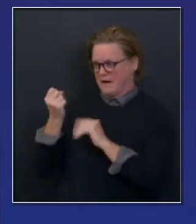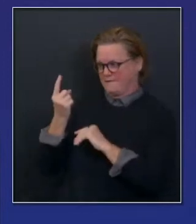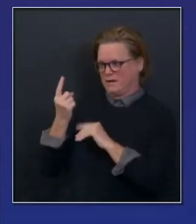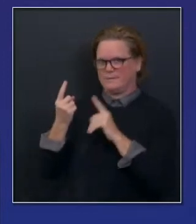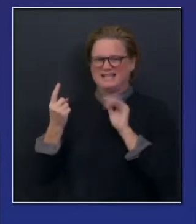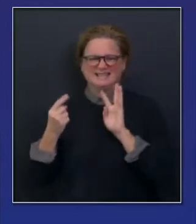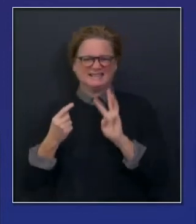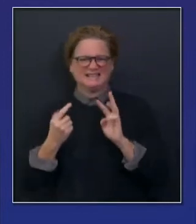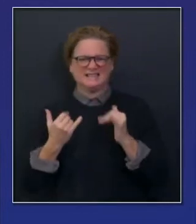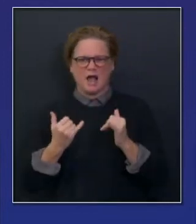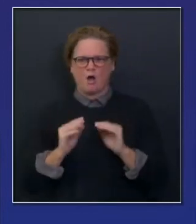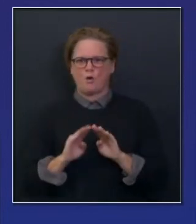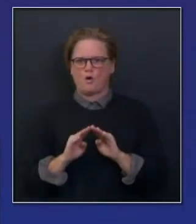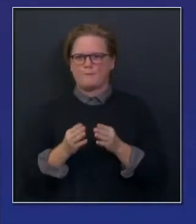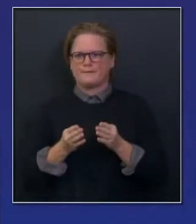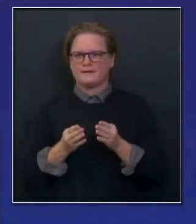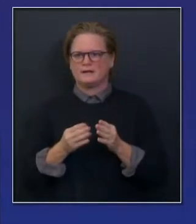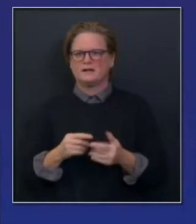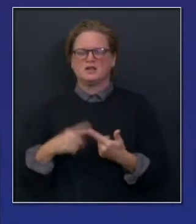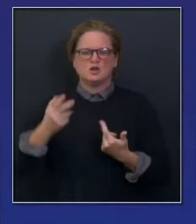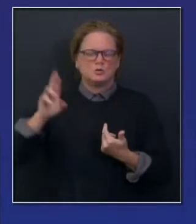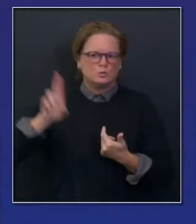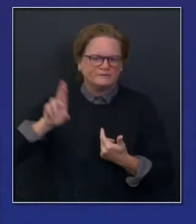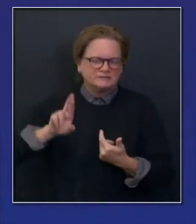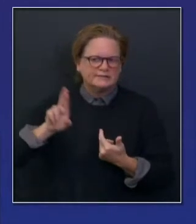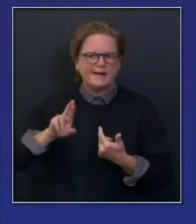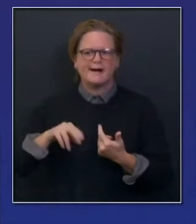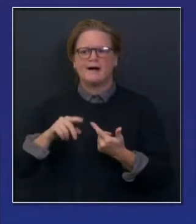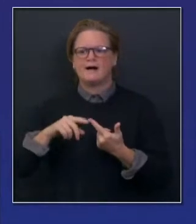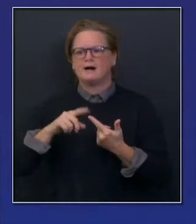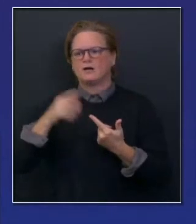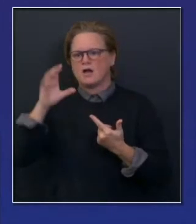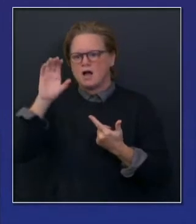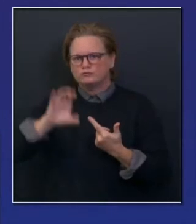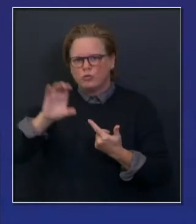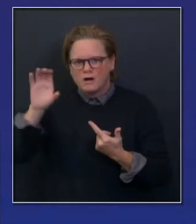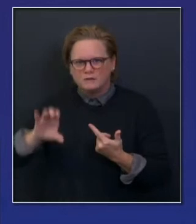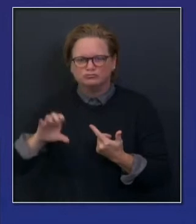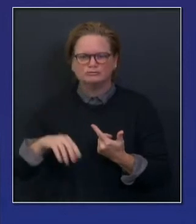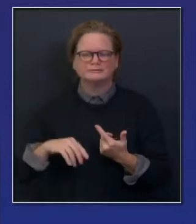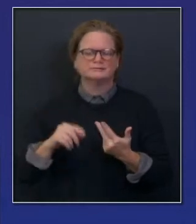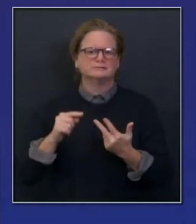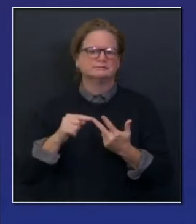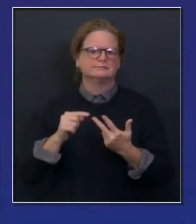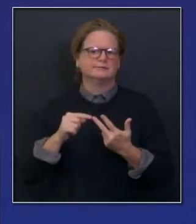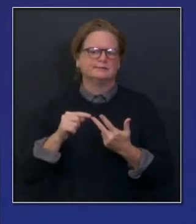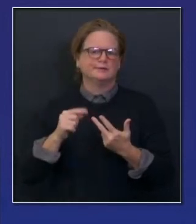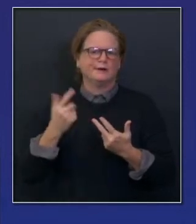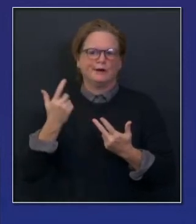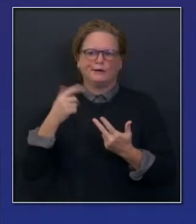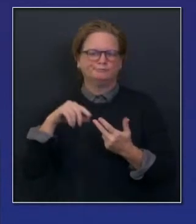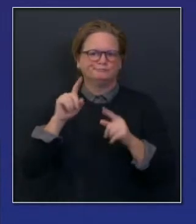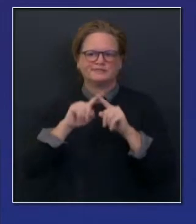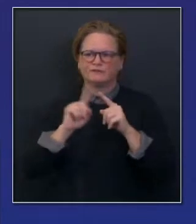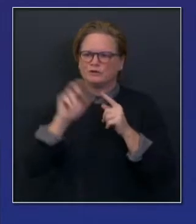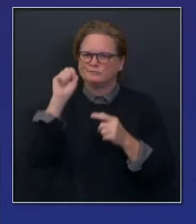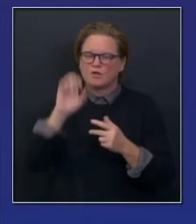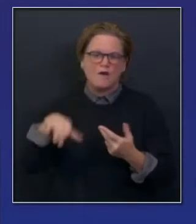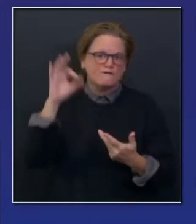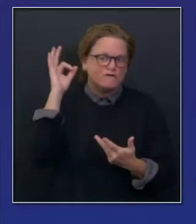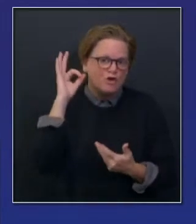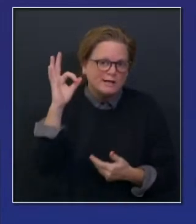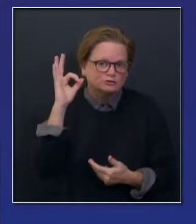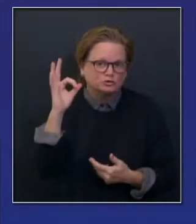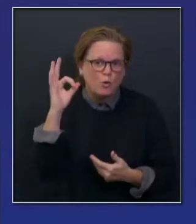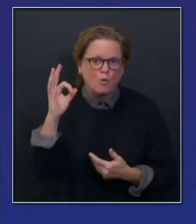beds. We're starting, again, just to get things, you know, situationally moved around and preparing if, indeed,